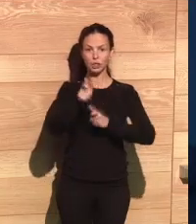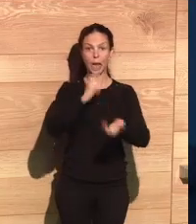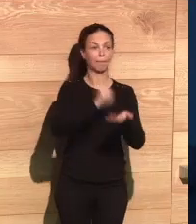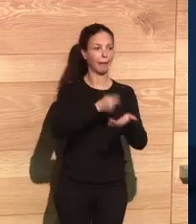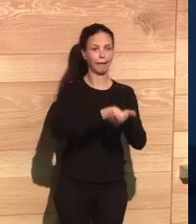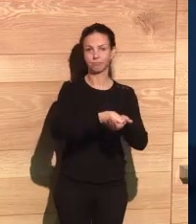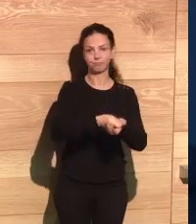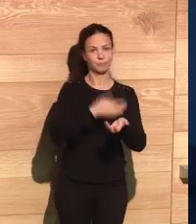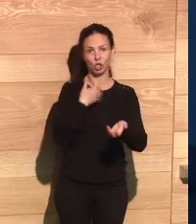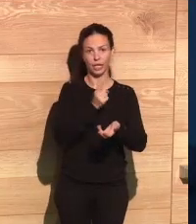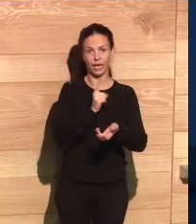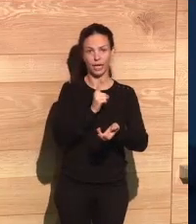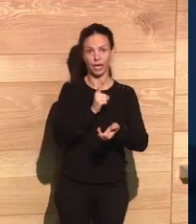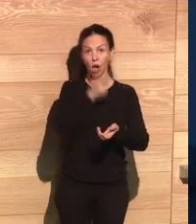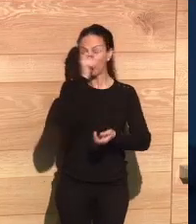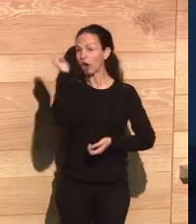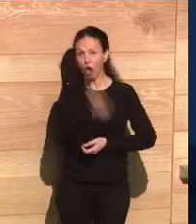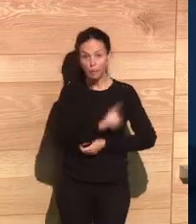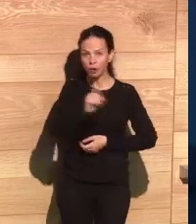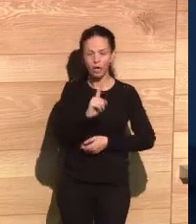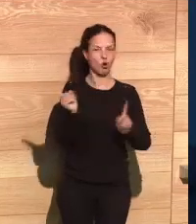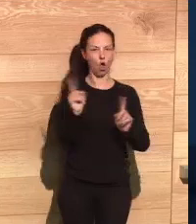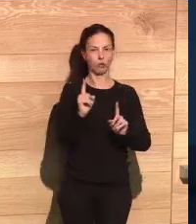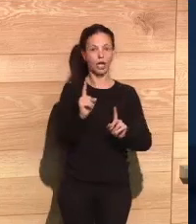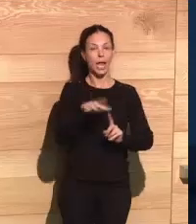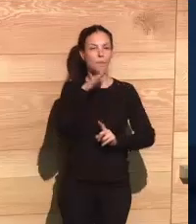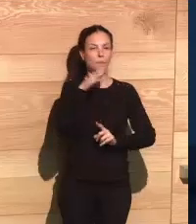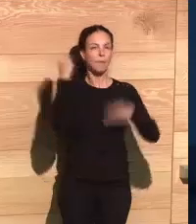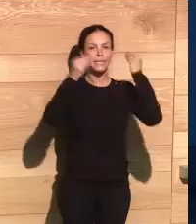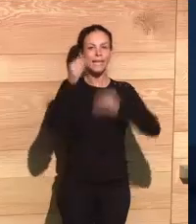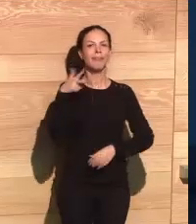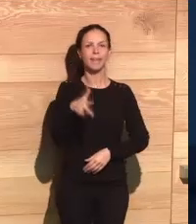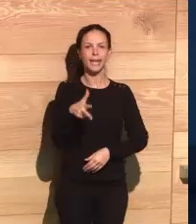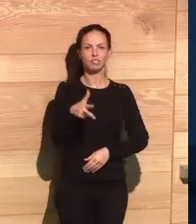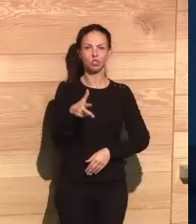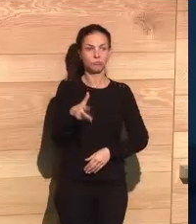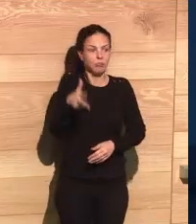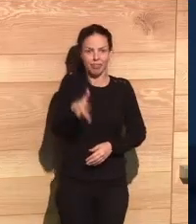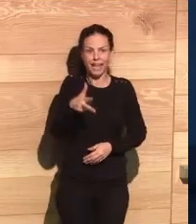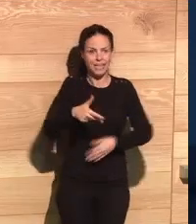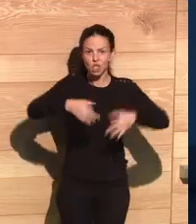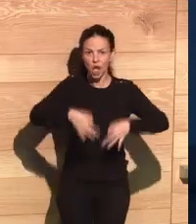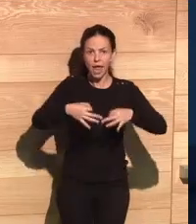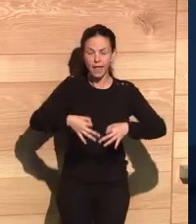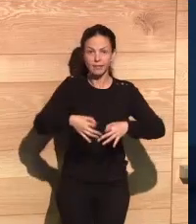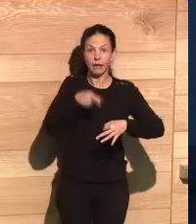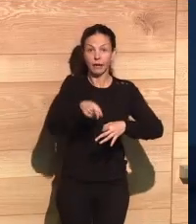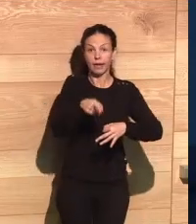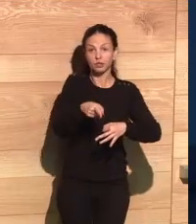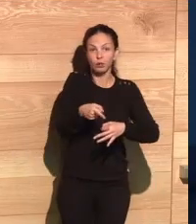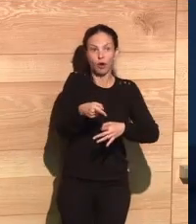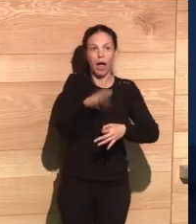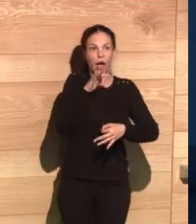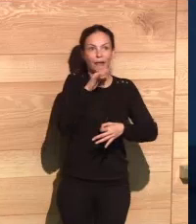many people are not ready to pay for it, not because they do not care, but because they think it's a right that it's owed to them, so